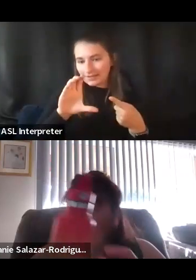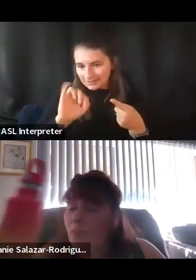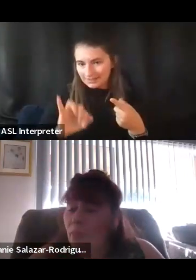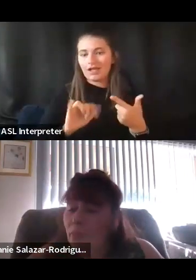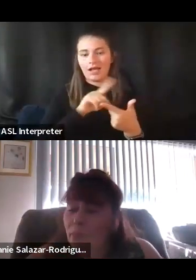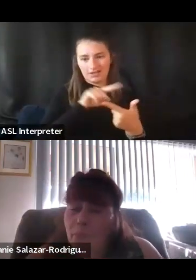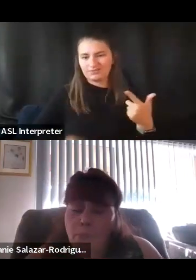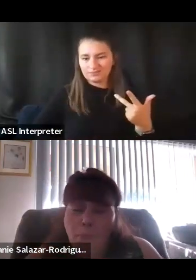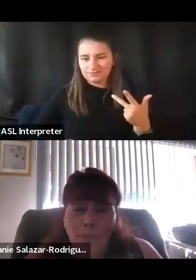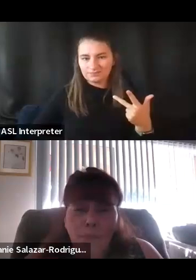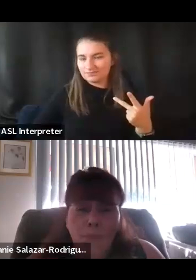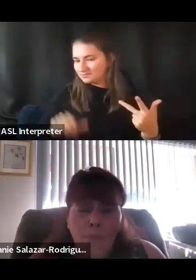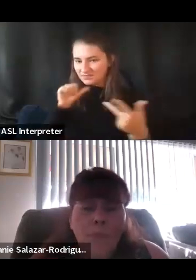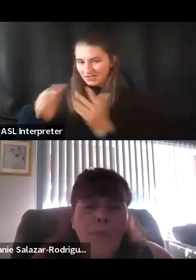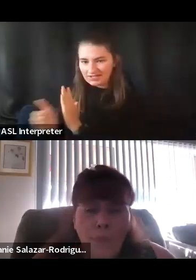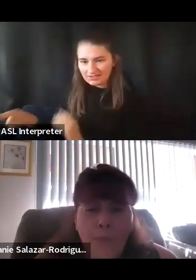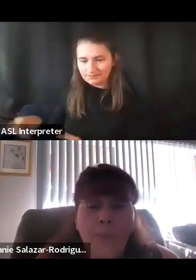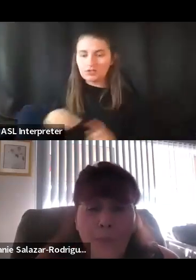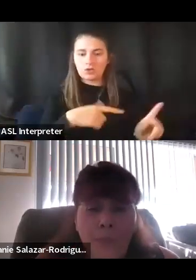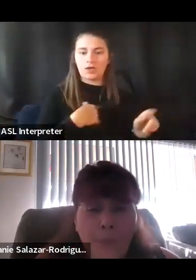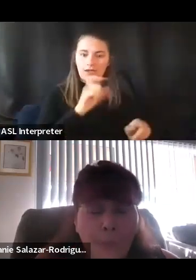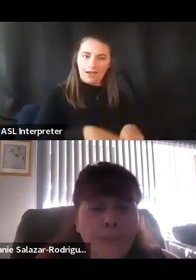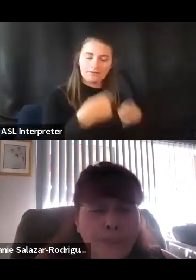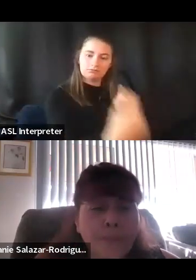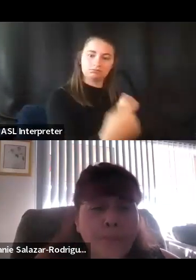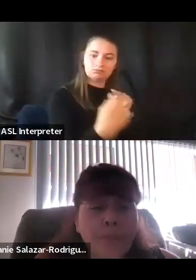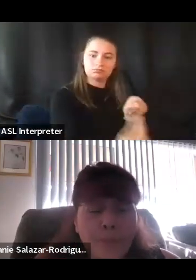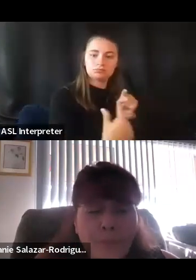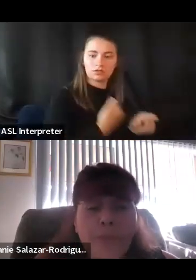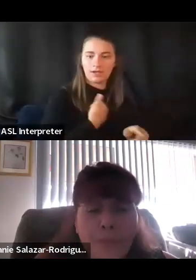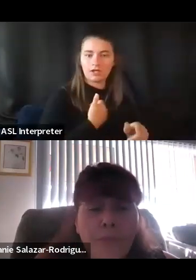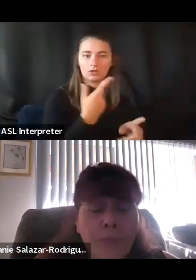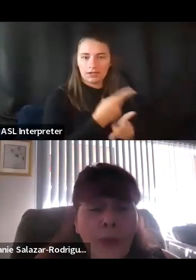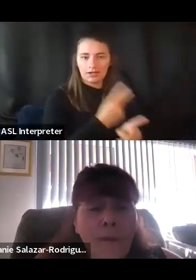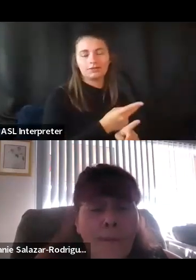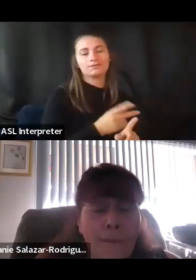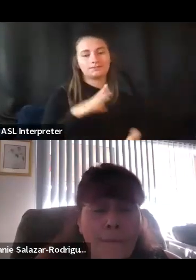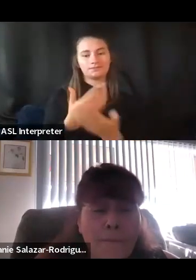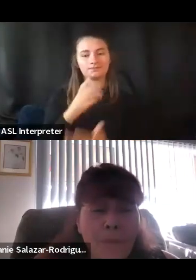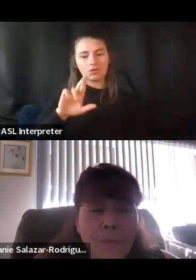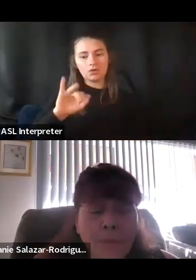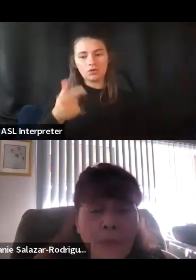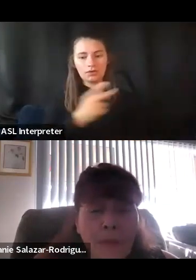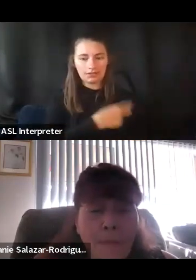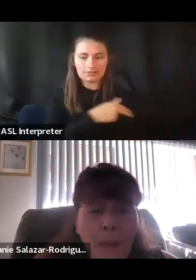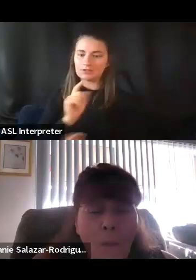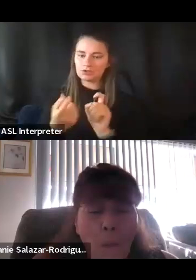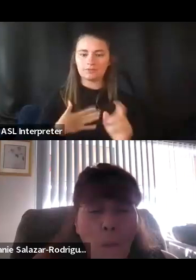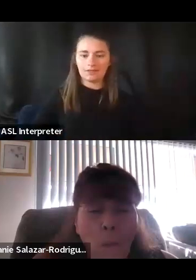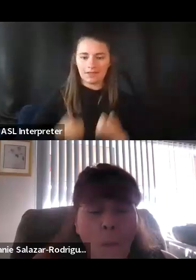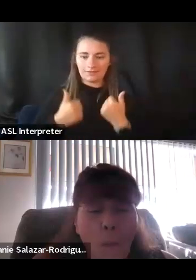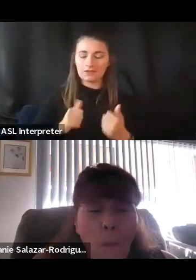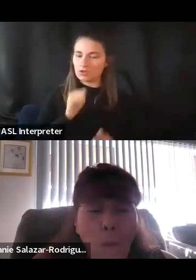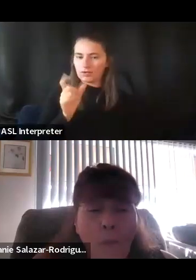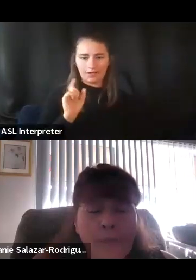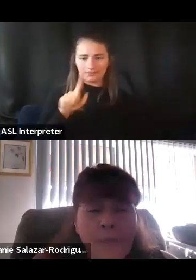And that led me to fighting for my own care to eventually get to Craig Hospital. That changed my life. But if I was going to go through it, it wasn't just going to be about me. So I